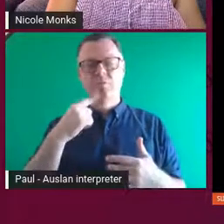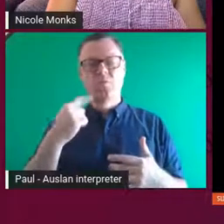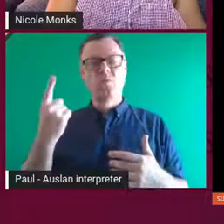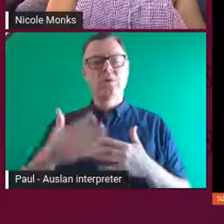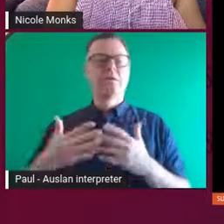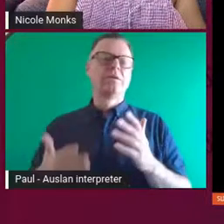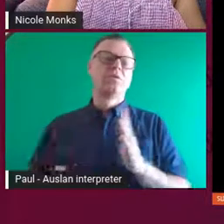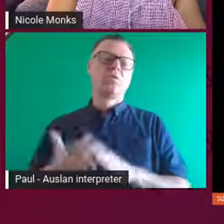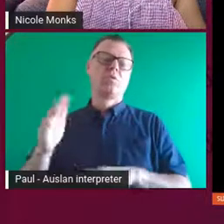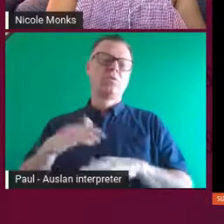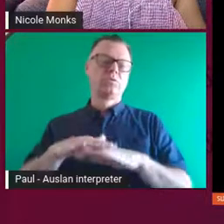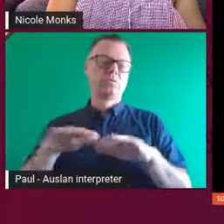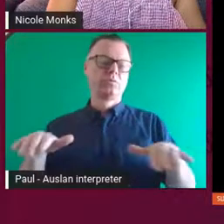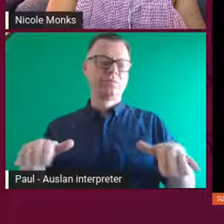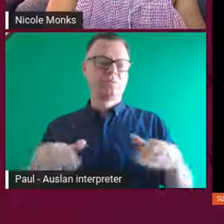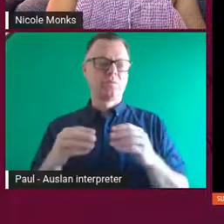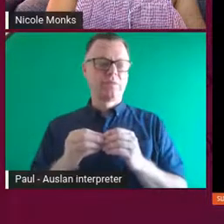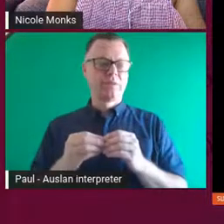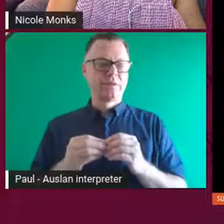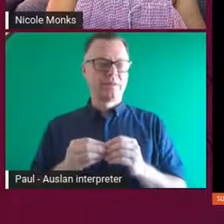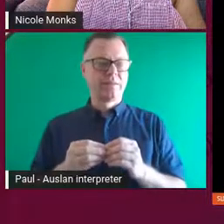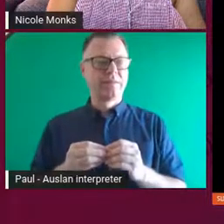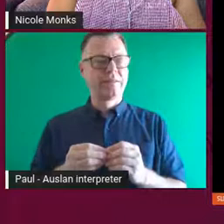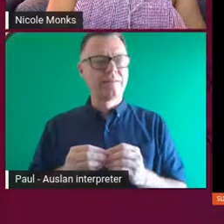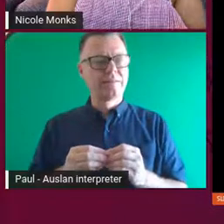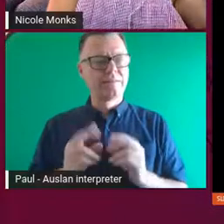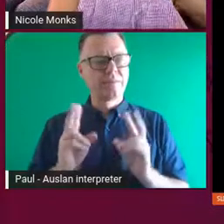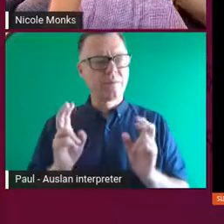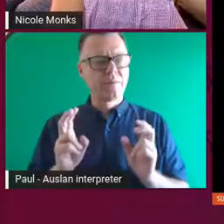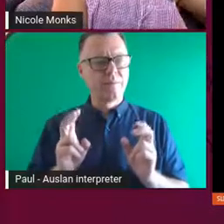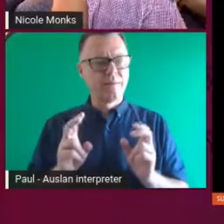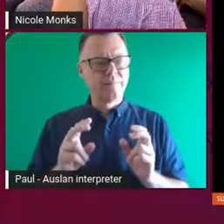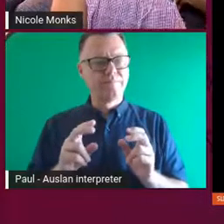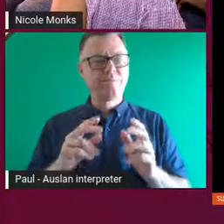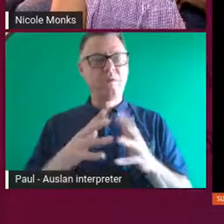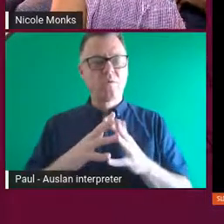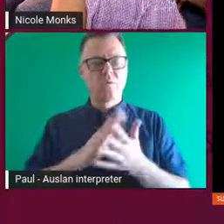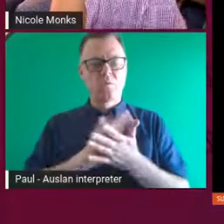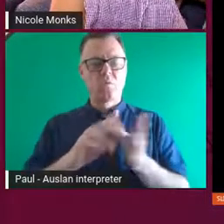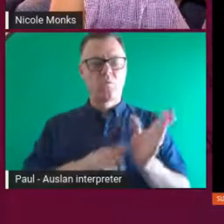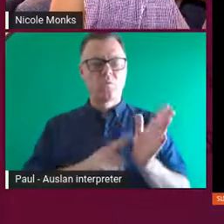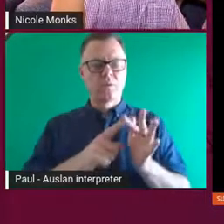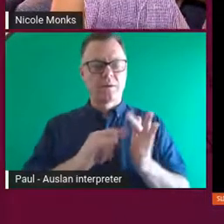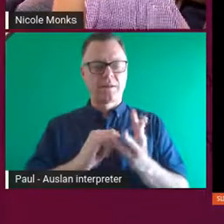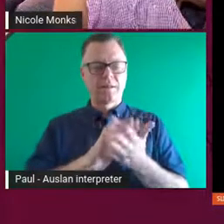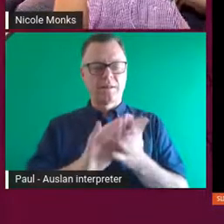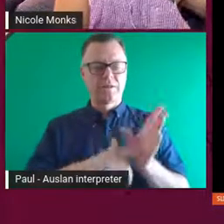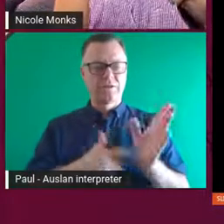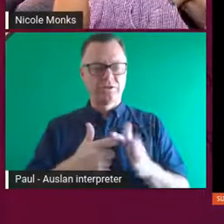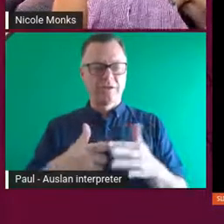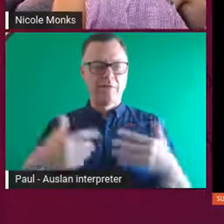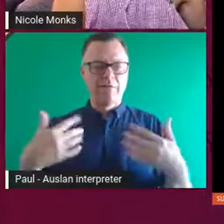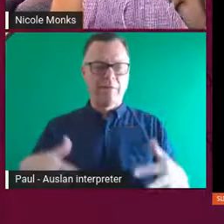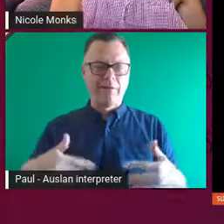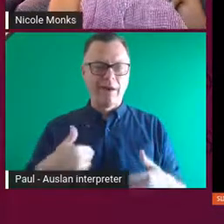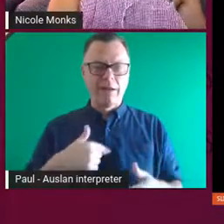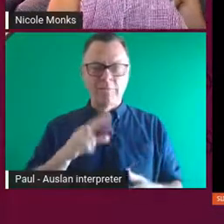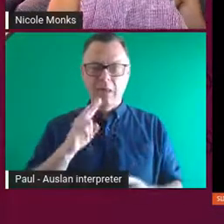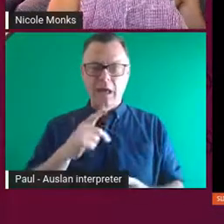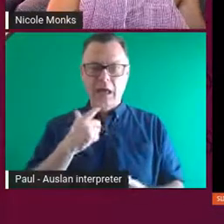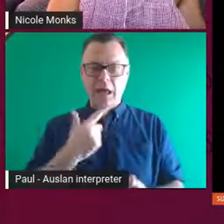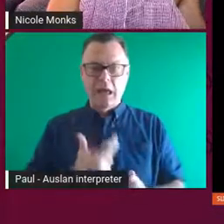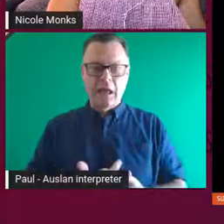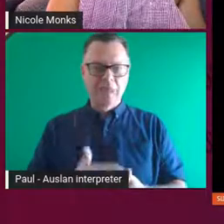with a shark. The whale sharks. The whale sharks. Yeah. And we were like, yeah,